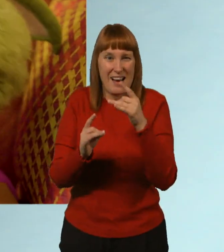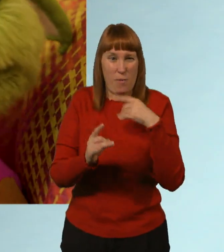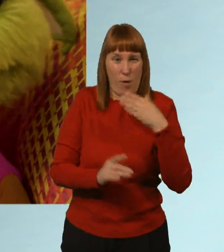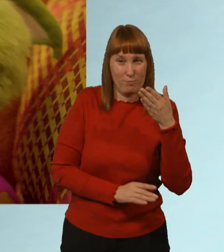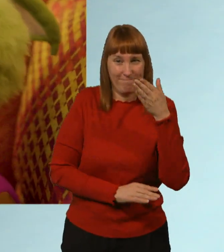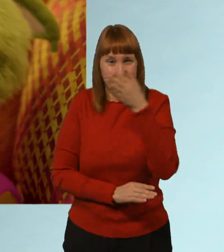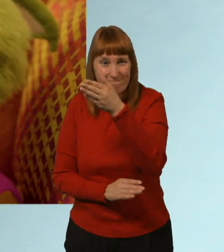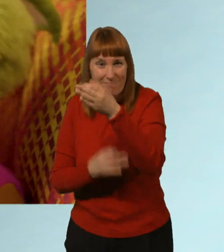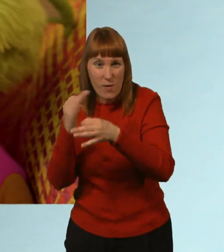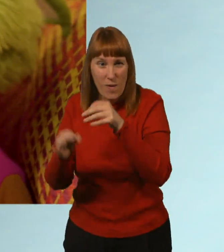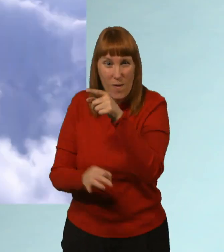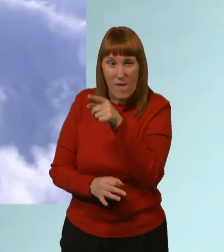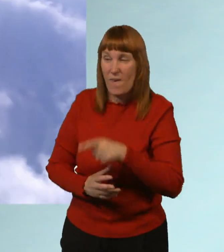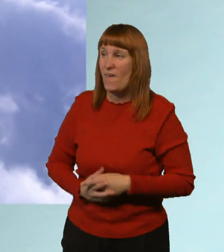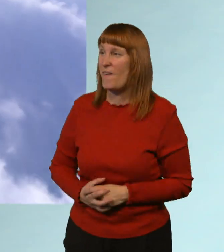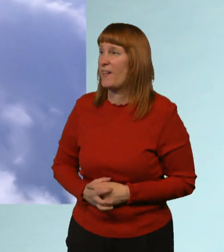let's get going.